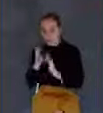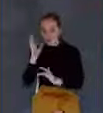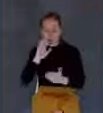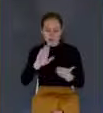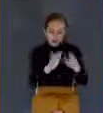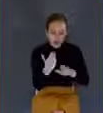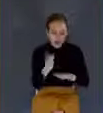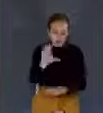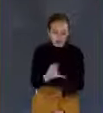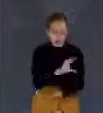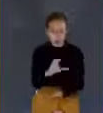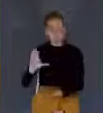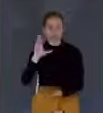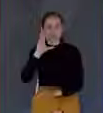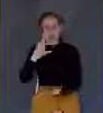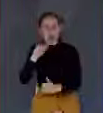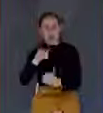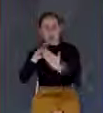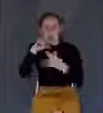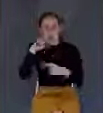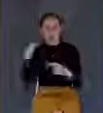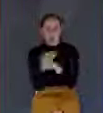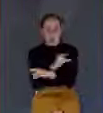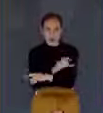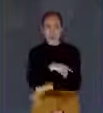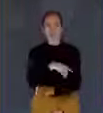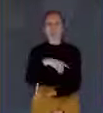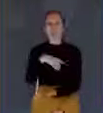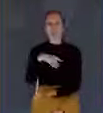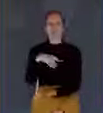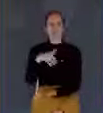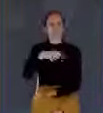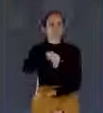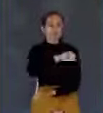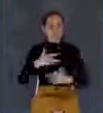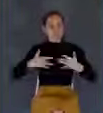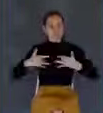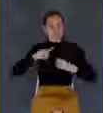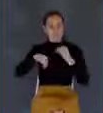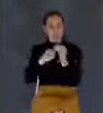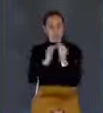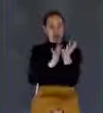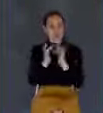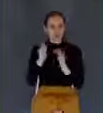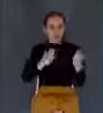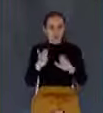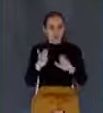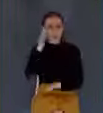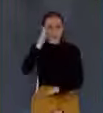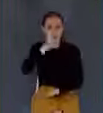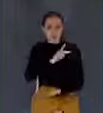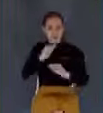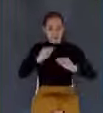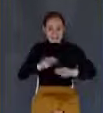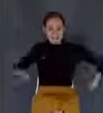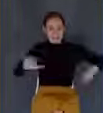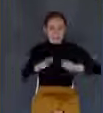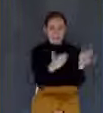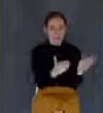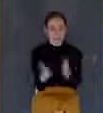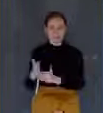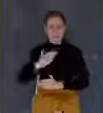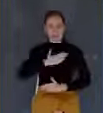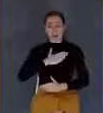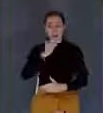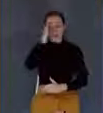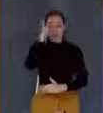rise again. They were concerned about his death. They were concerned about the future kingdom. They were concerned about their own future. So they wanted to know all